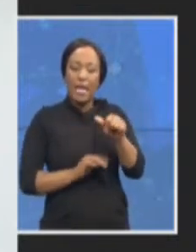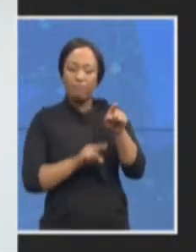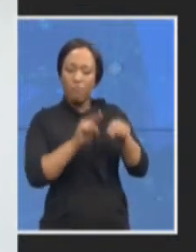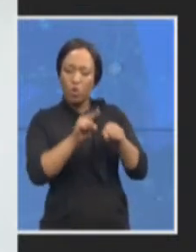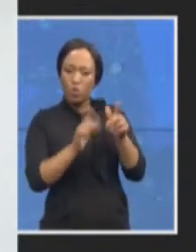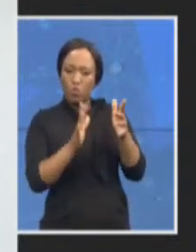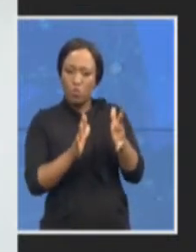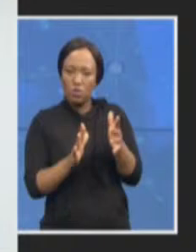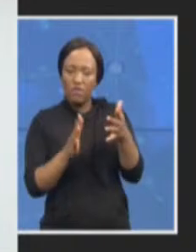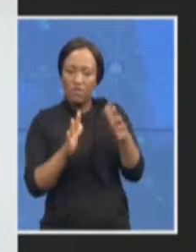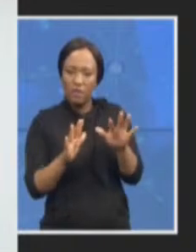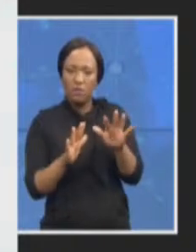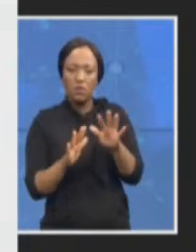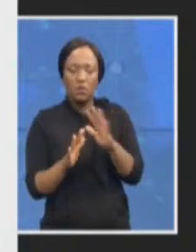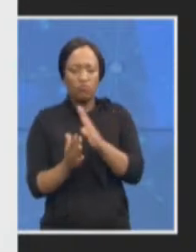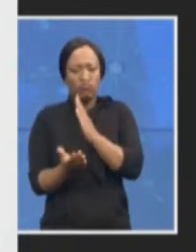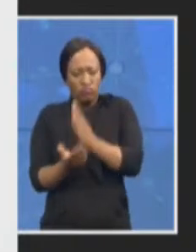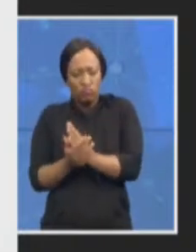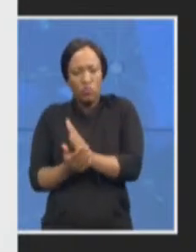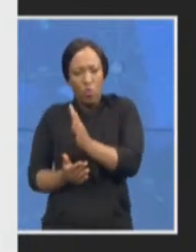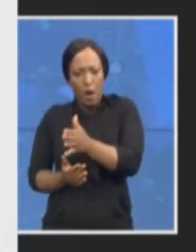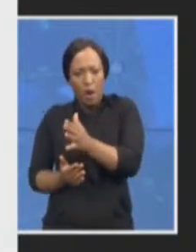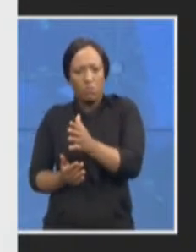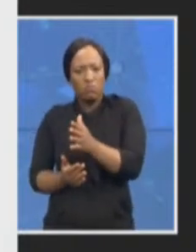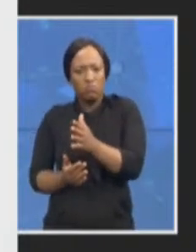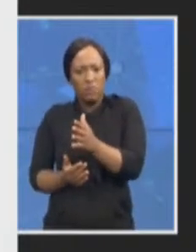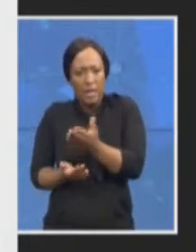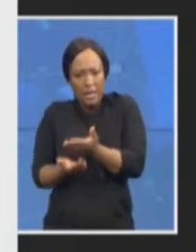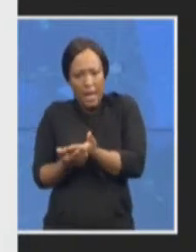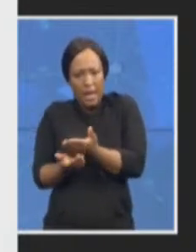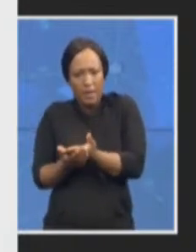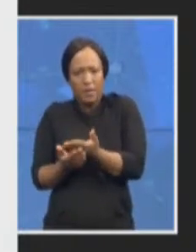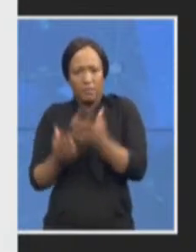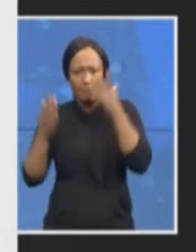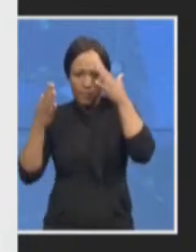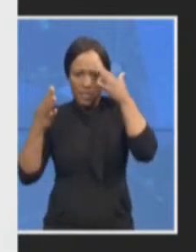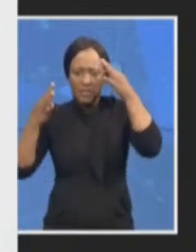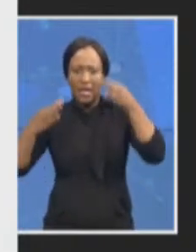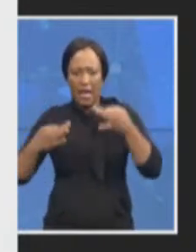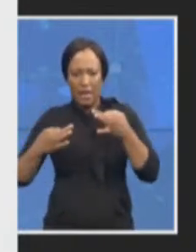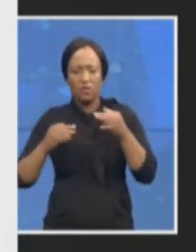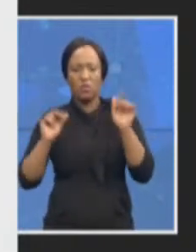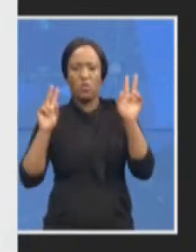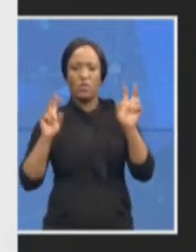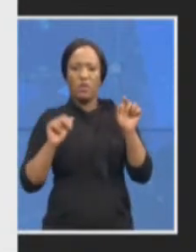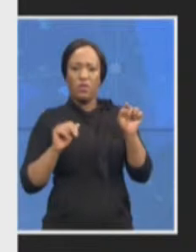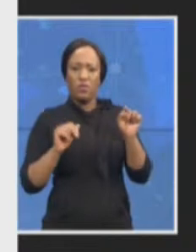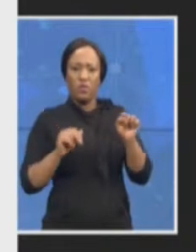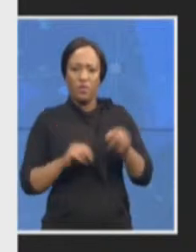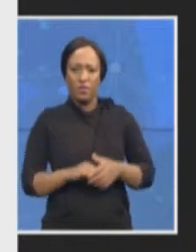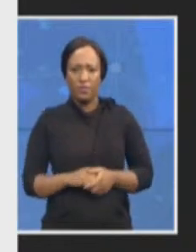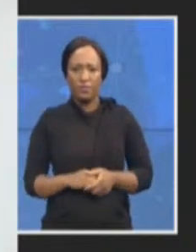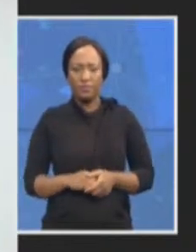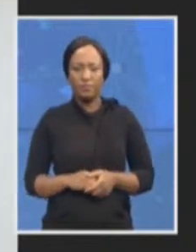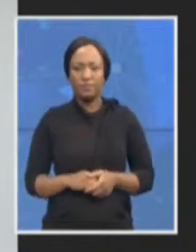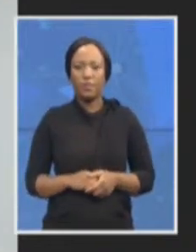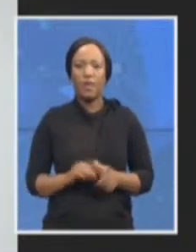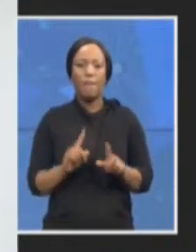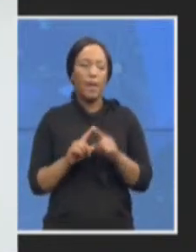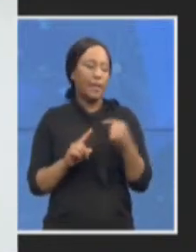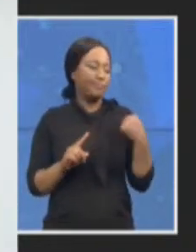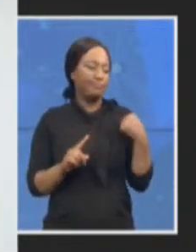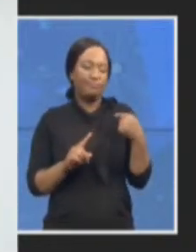will be in a position to make a decision in the matter by then what has subsequently happened is that we have